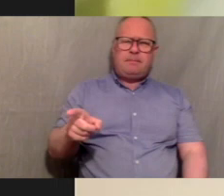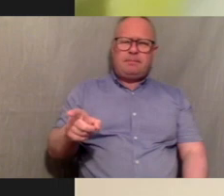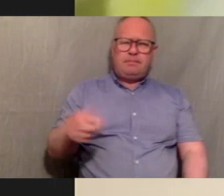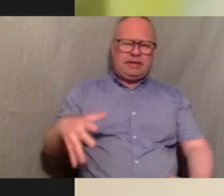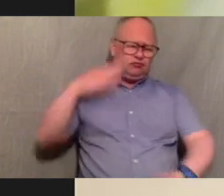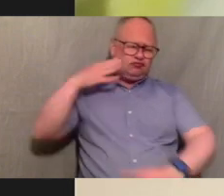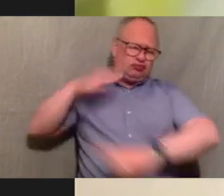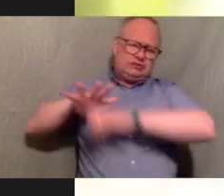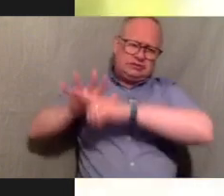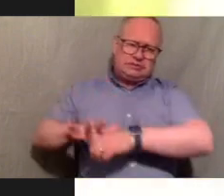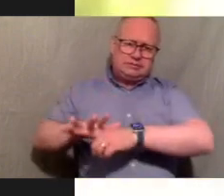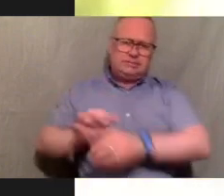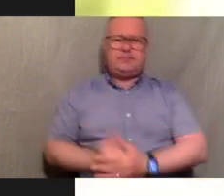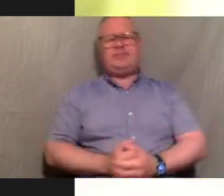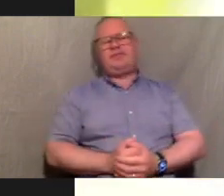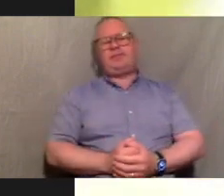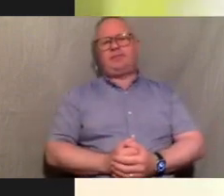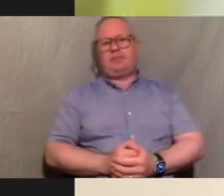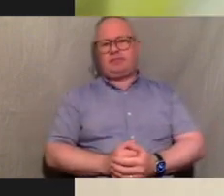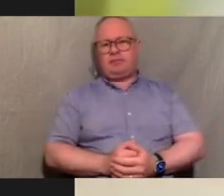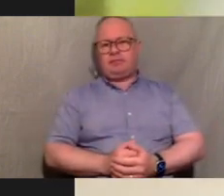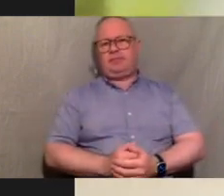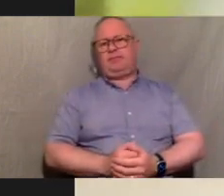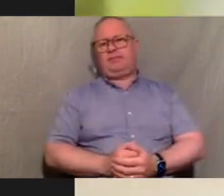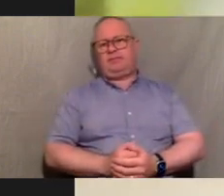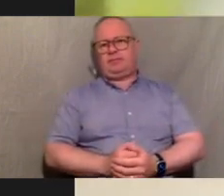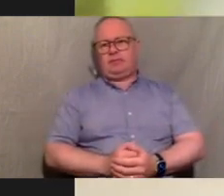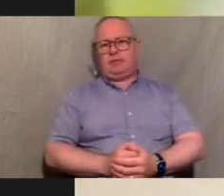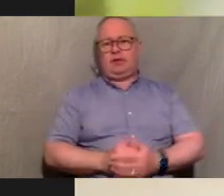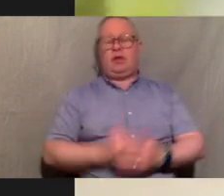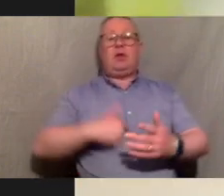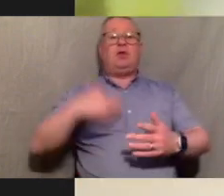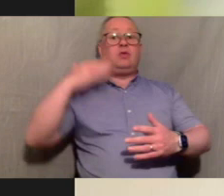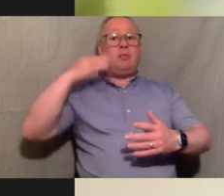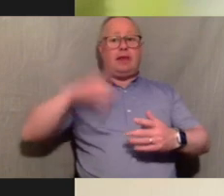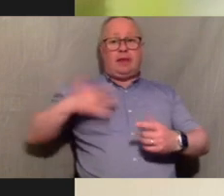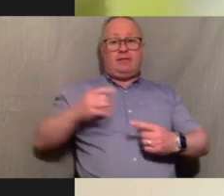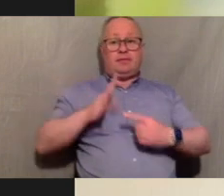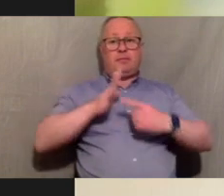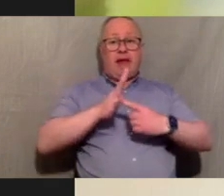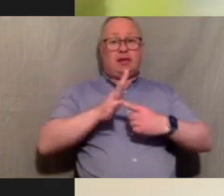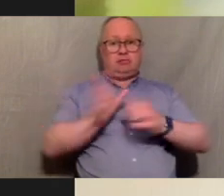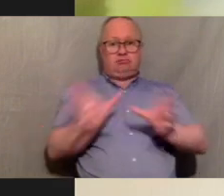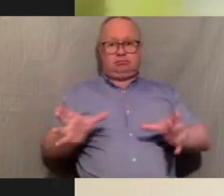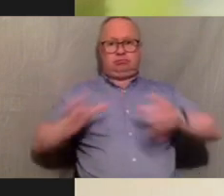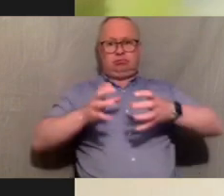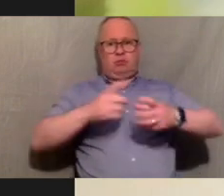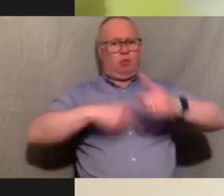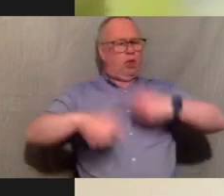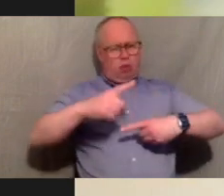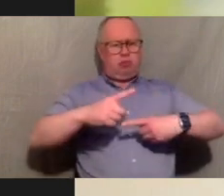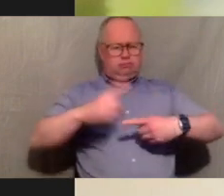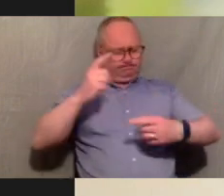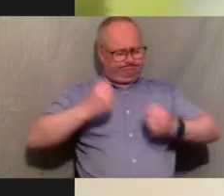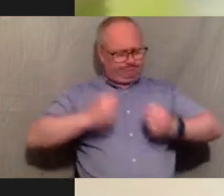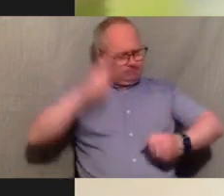um yeah so as an organization the black lives matter movement is a collective of liberals who believe in an inclusive and spacious movement